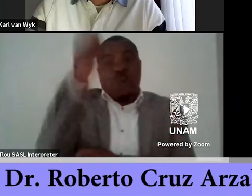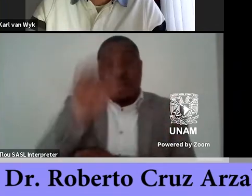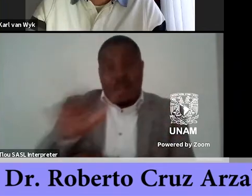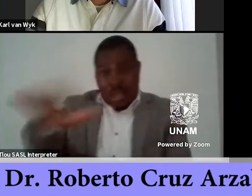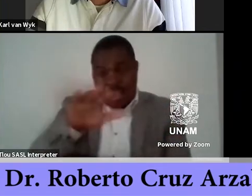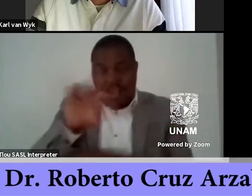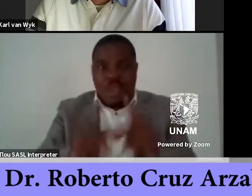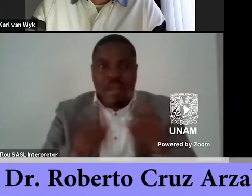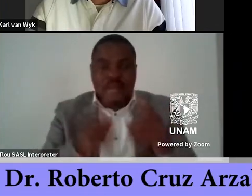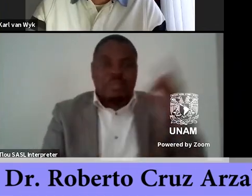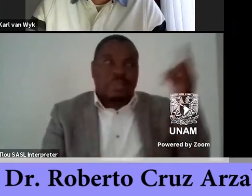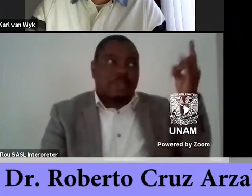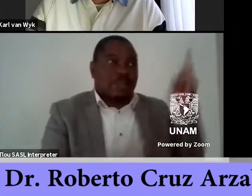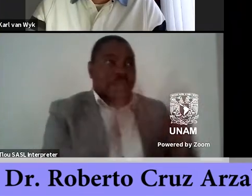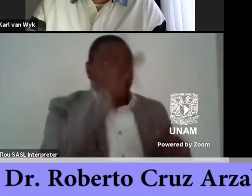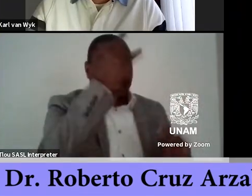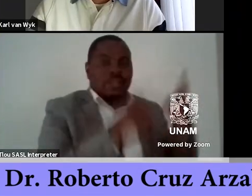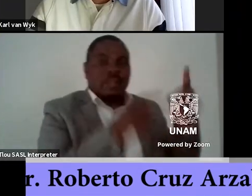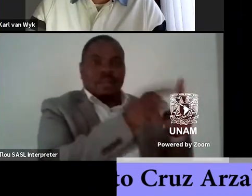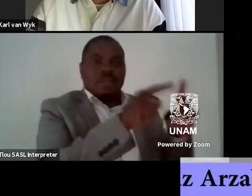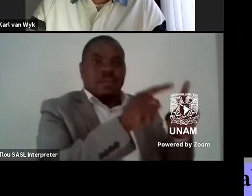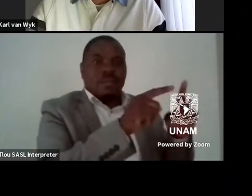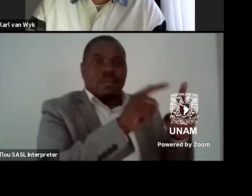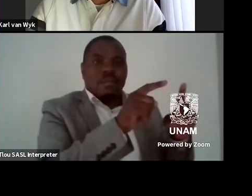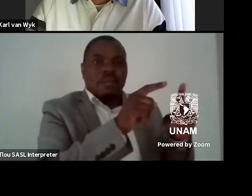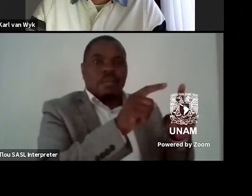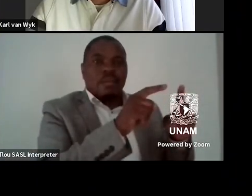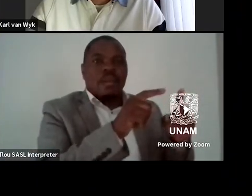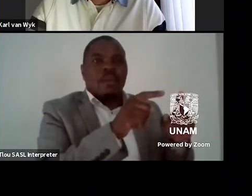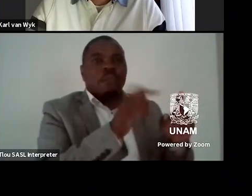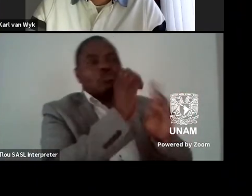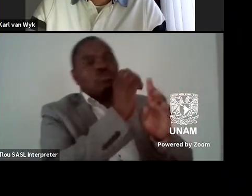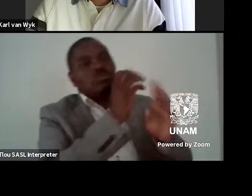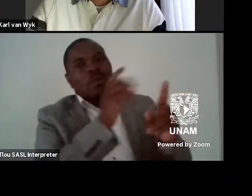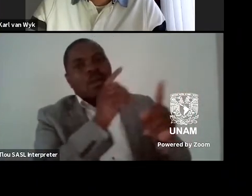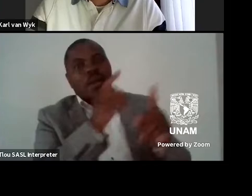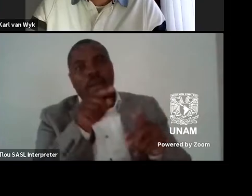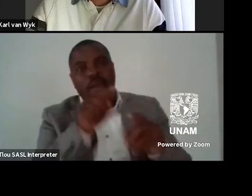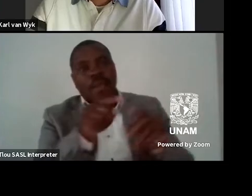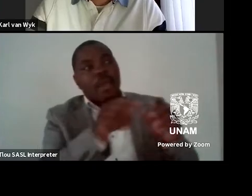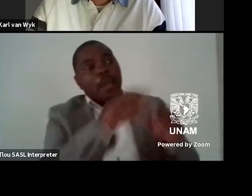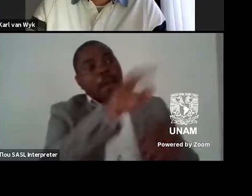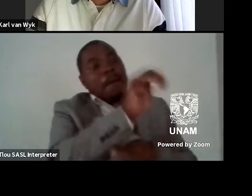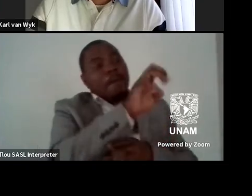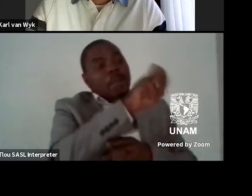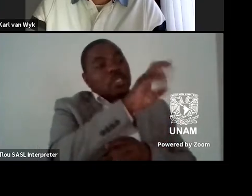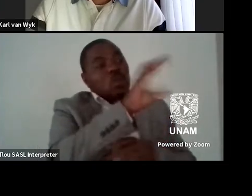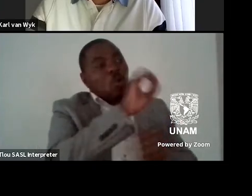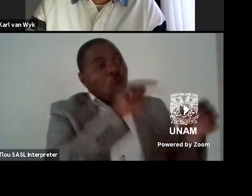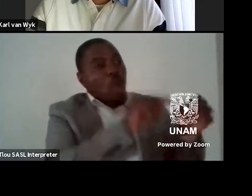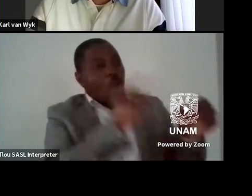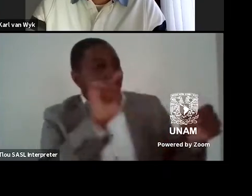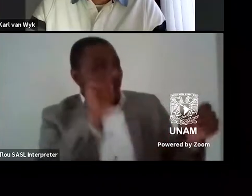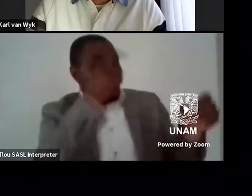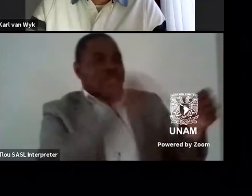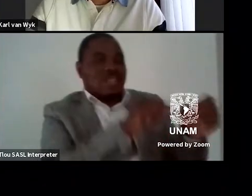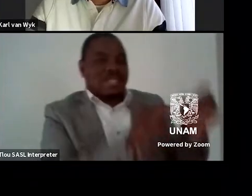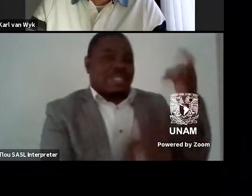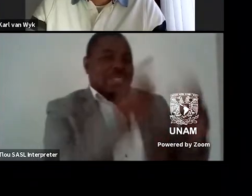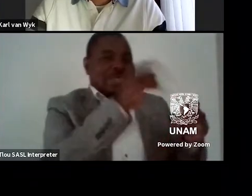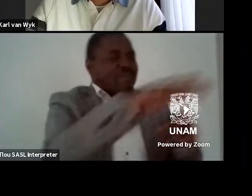not yeah it's not the Mexico City as the inevitable center of the country right